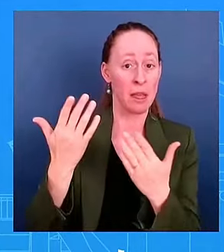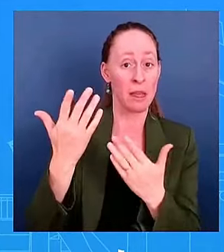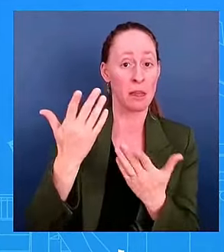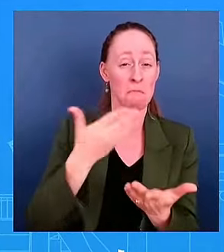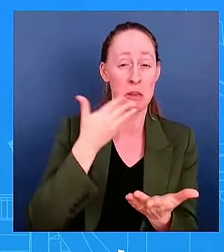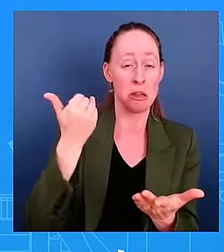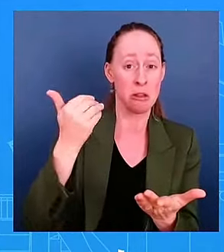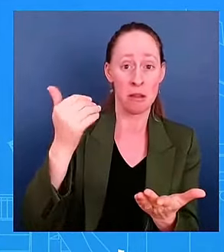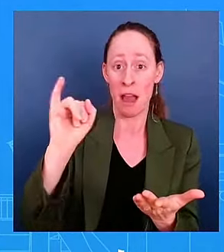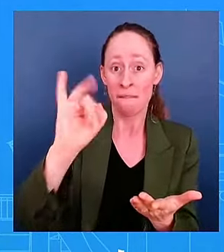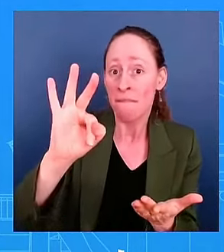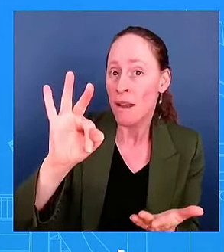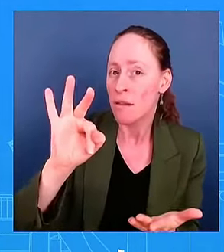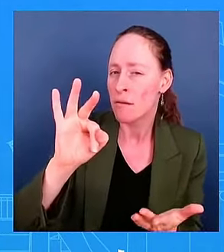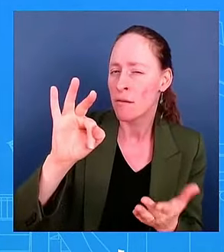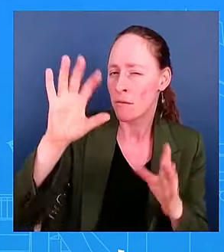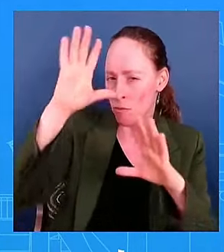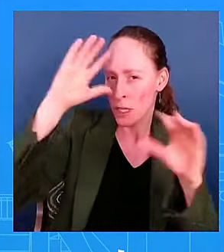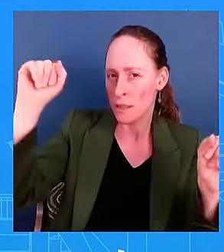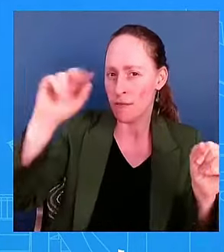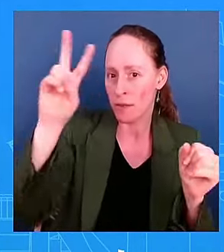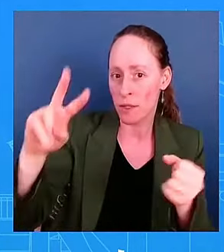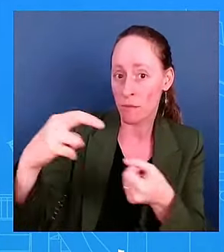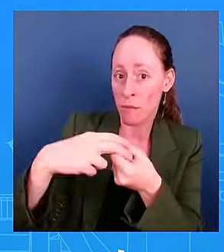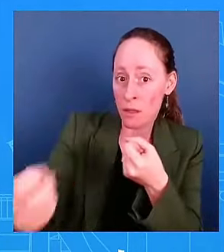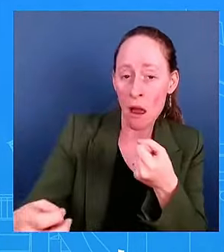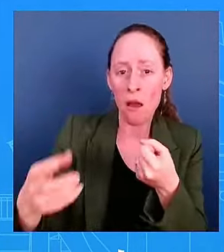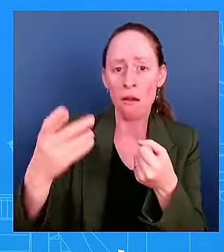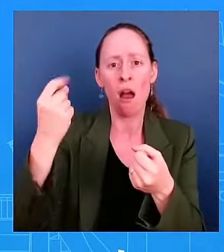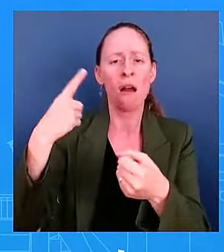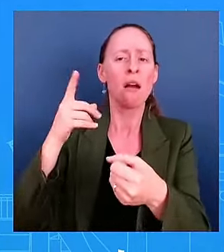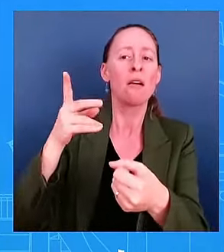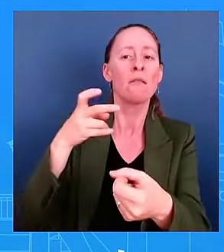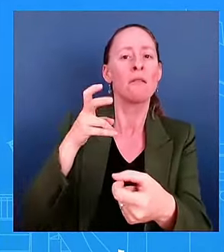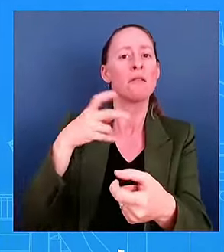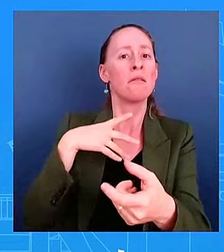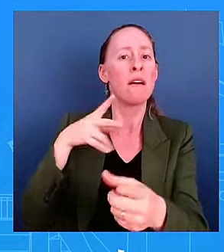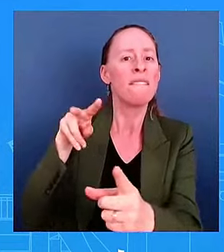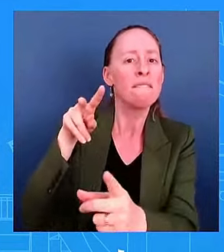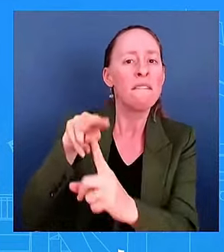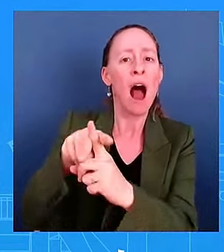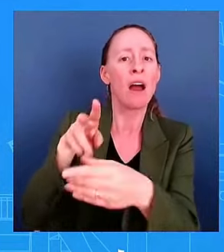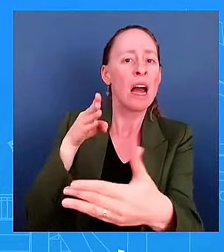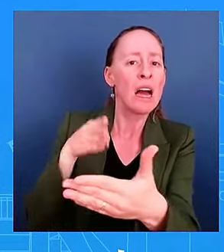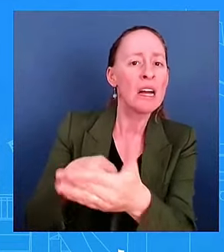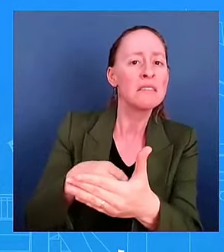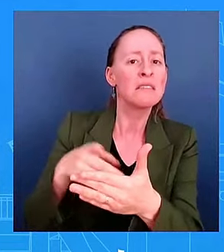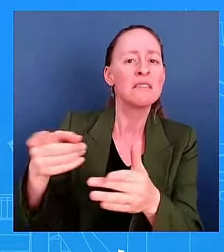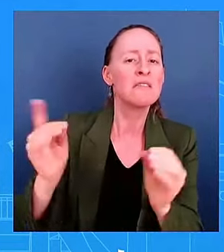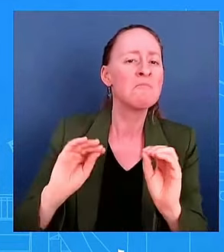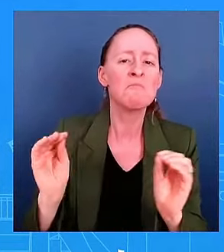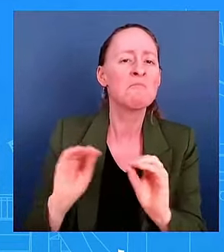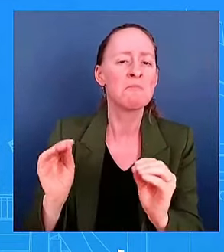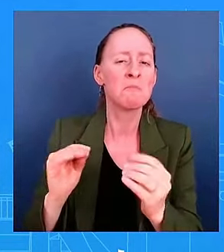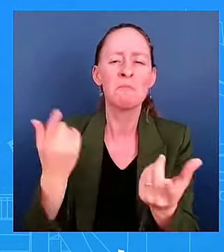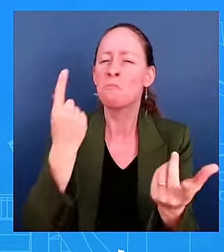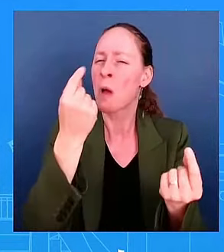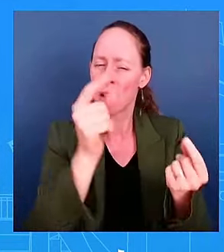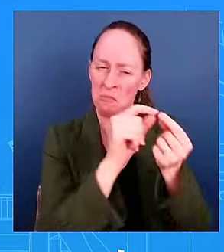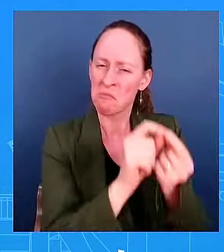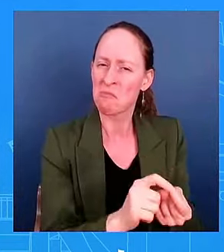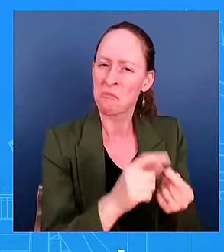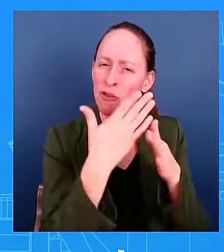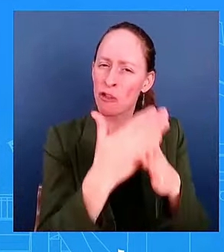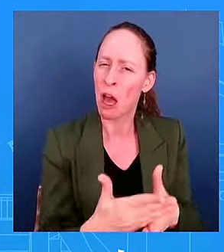your question about the dialogue that's happening, we certainly welcome that, in good faith, right? The dialogue in good faith.